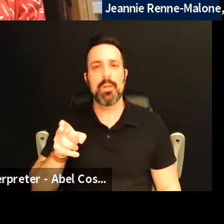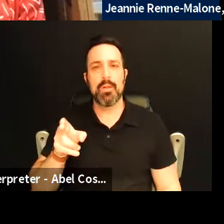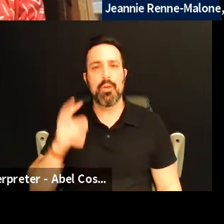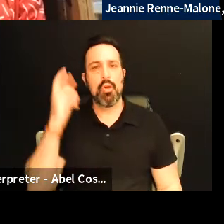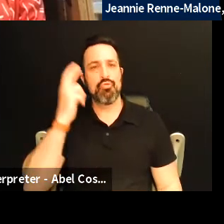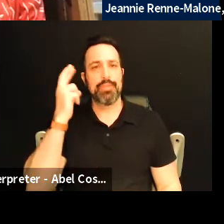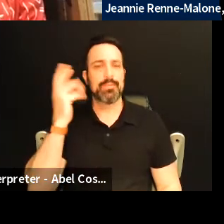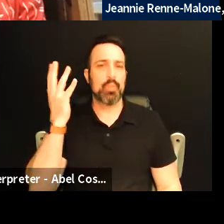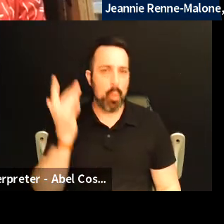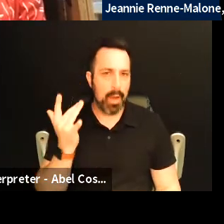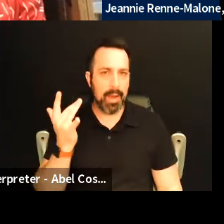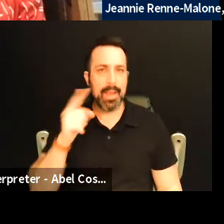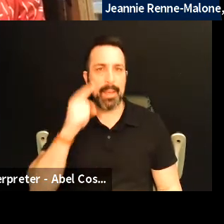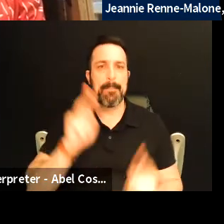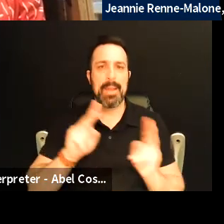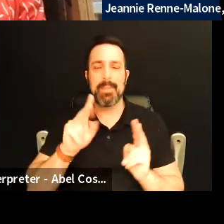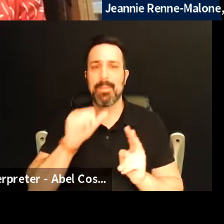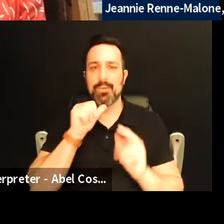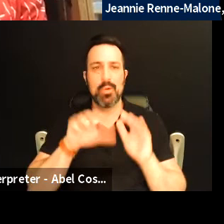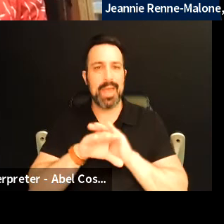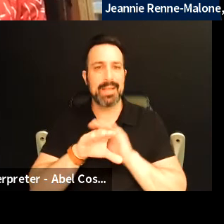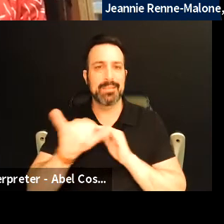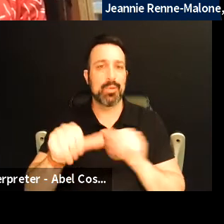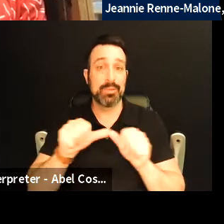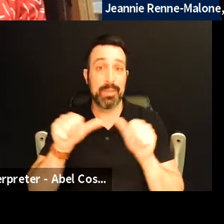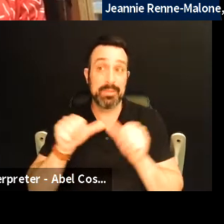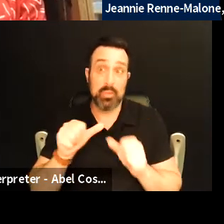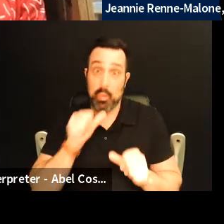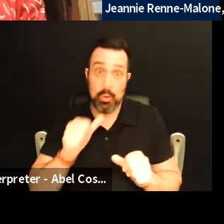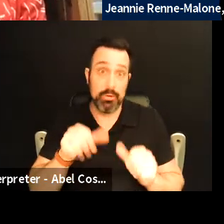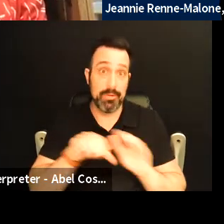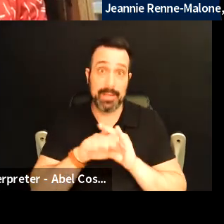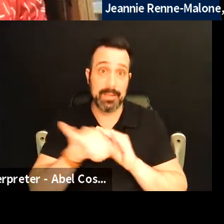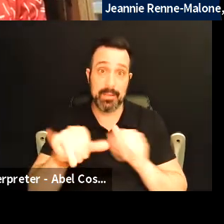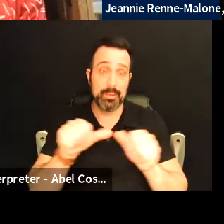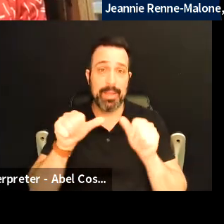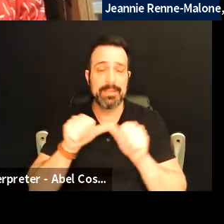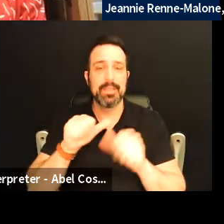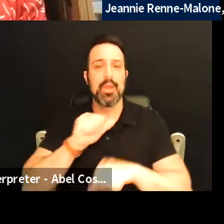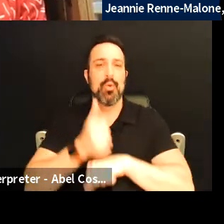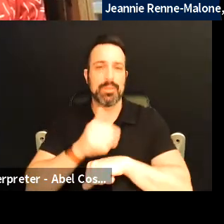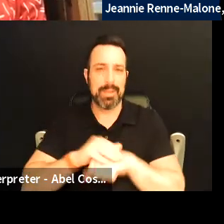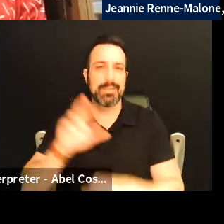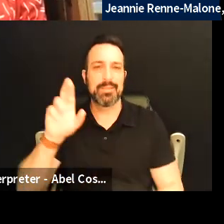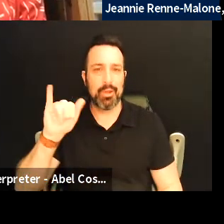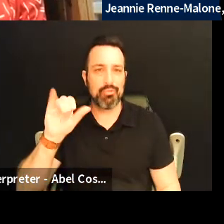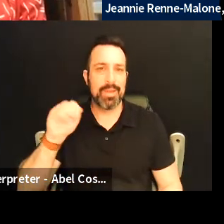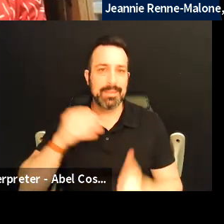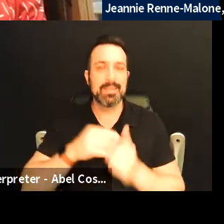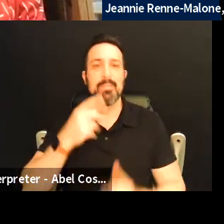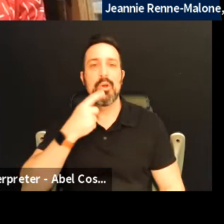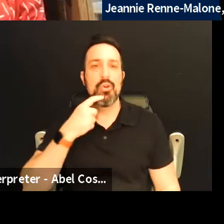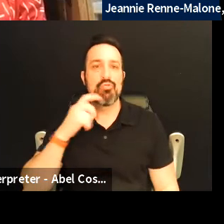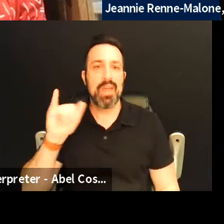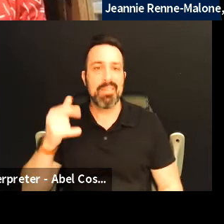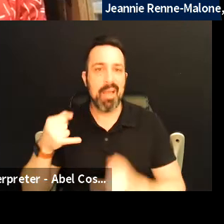reasons why black people don't access those spaces or weren't accessing those spaces was based on racism redlining oppression